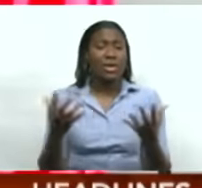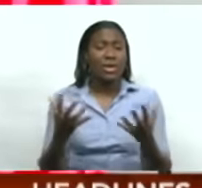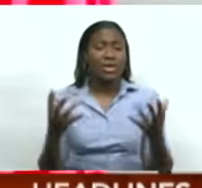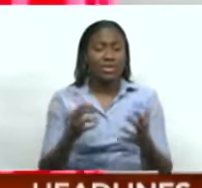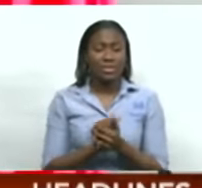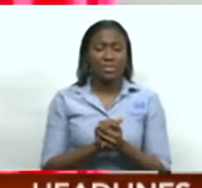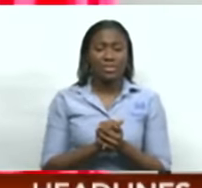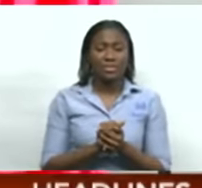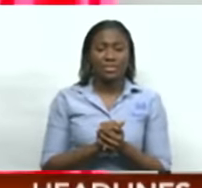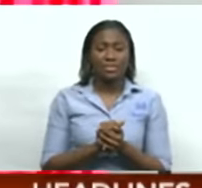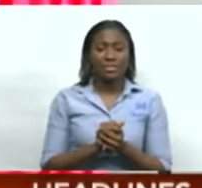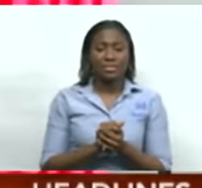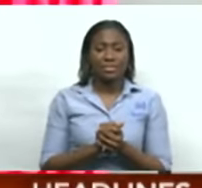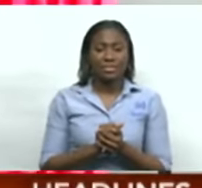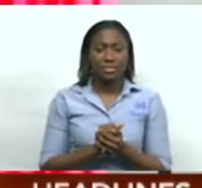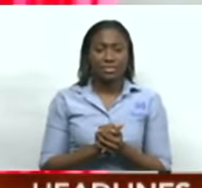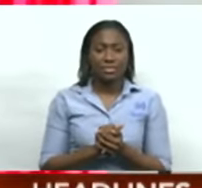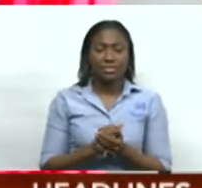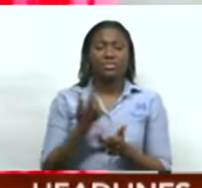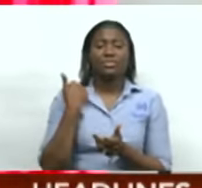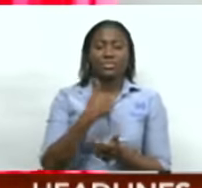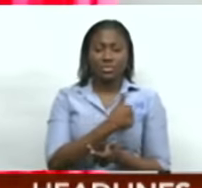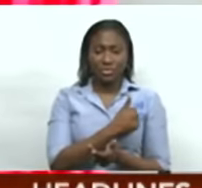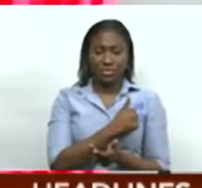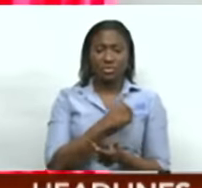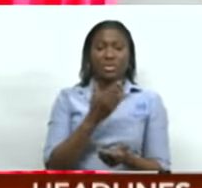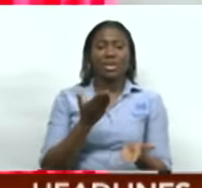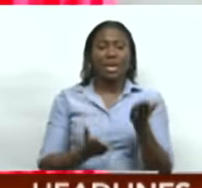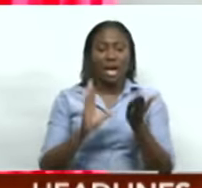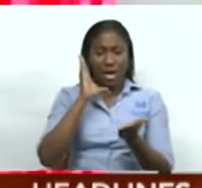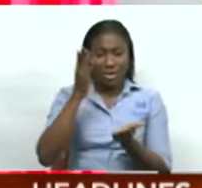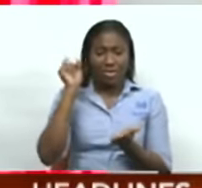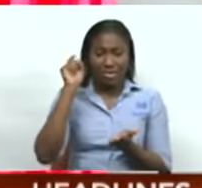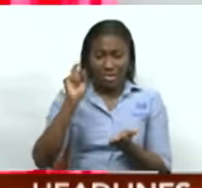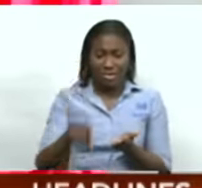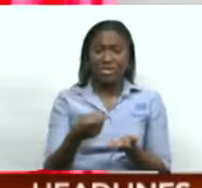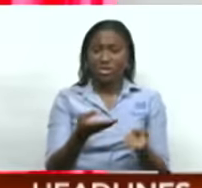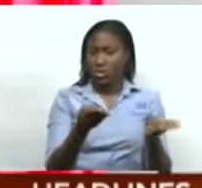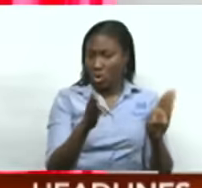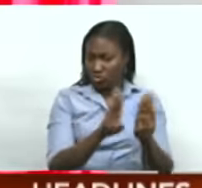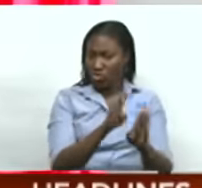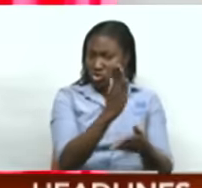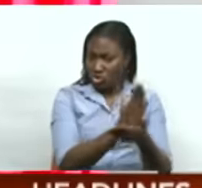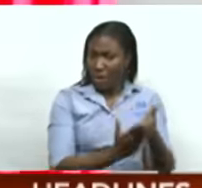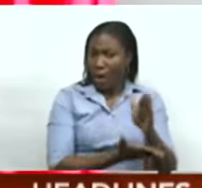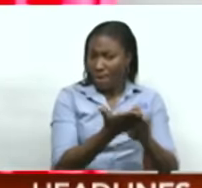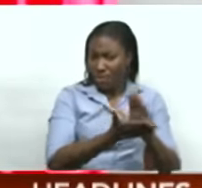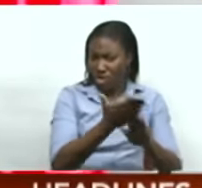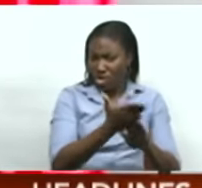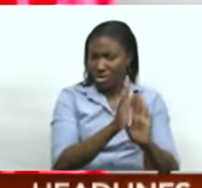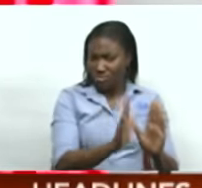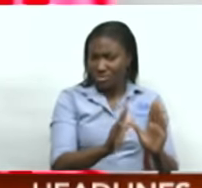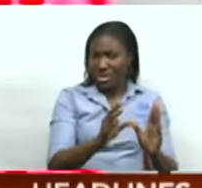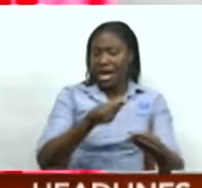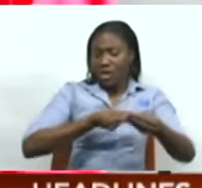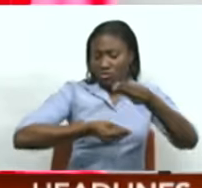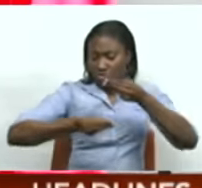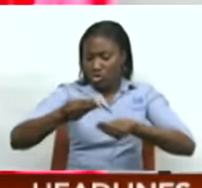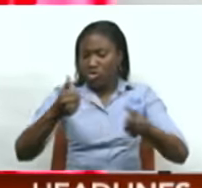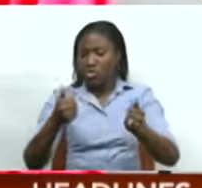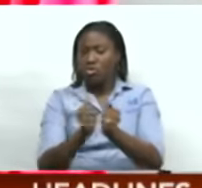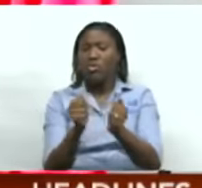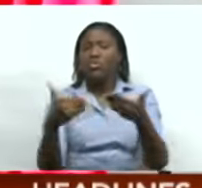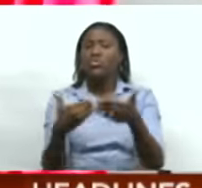transform is to shut down some operations and replace them by other, better,